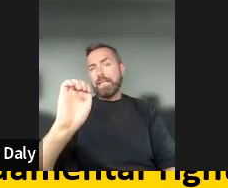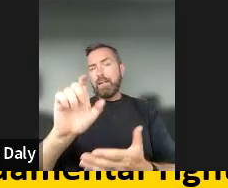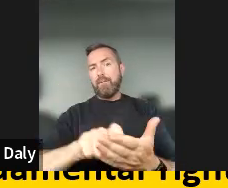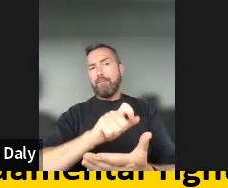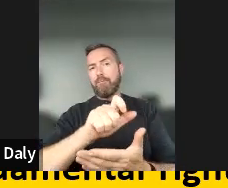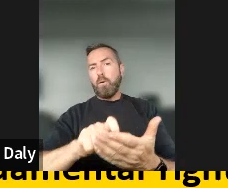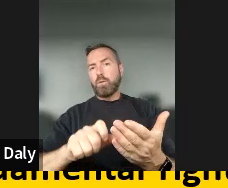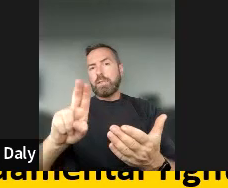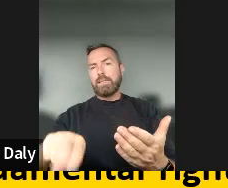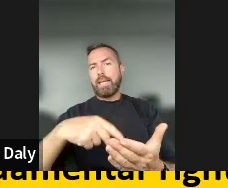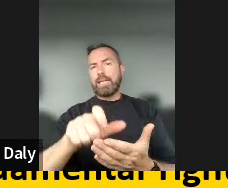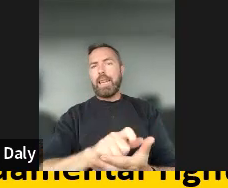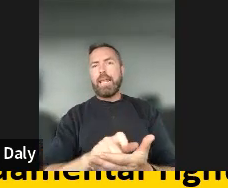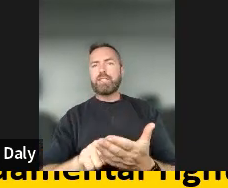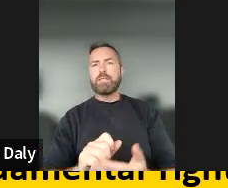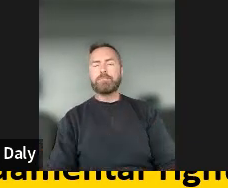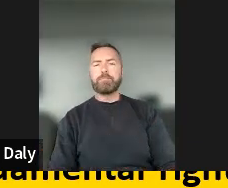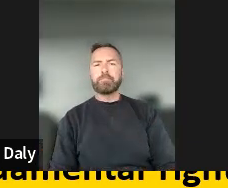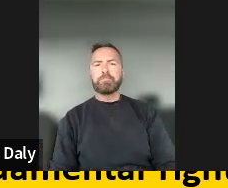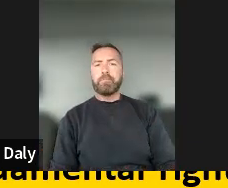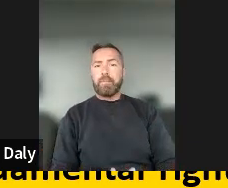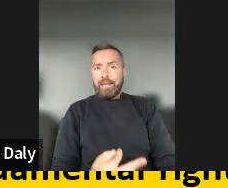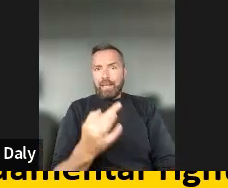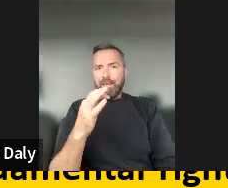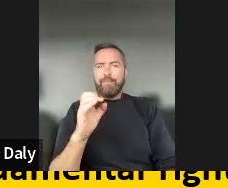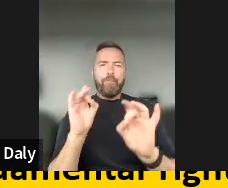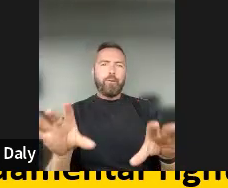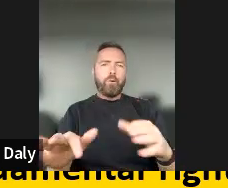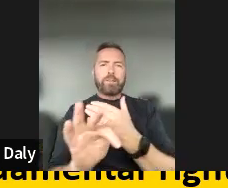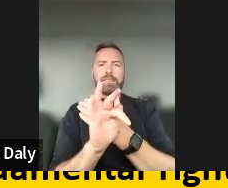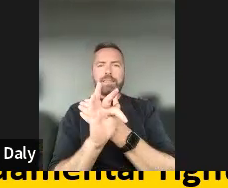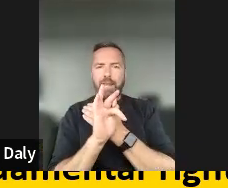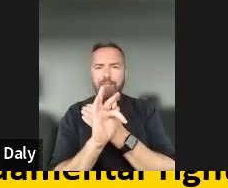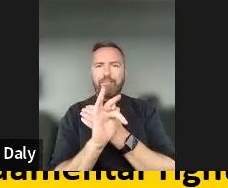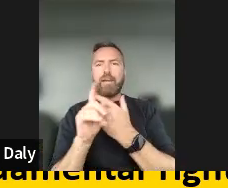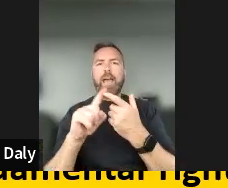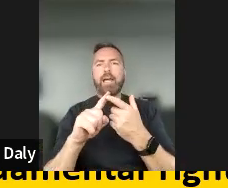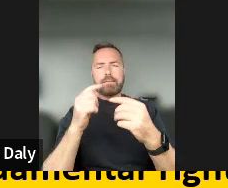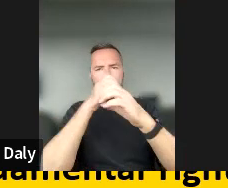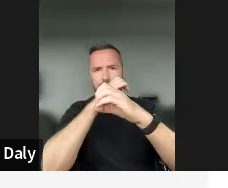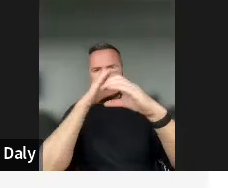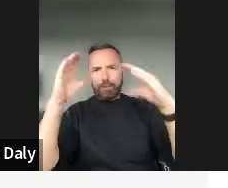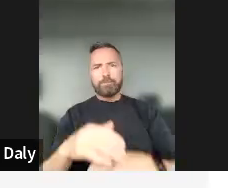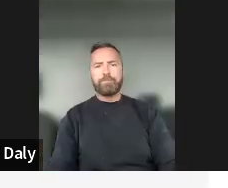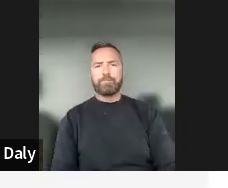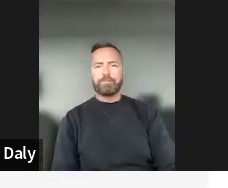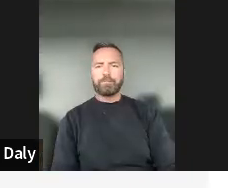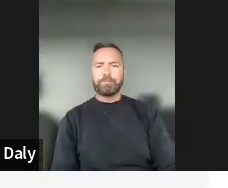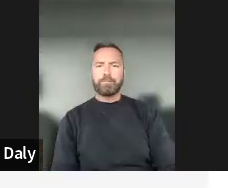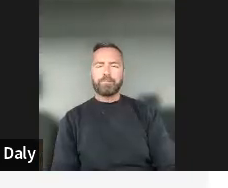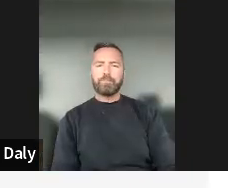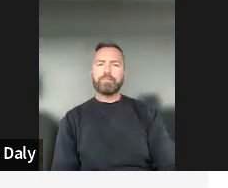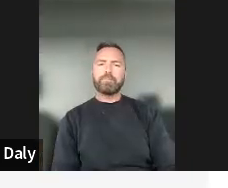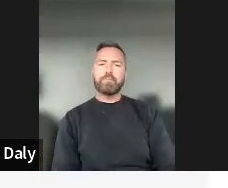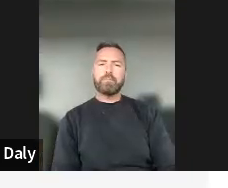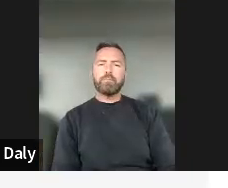provided of course that it is technically secure, efficient, and can guarantee transparency in the process. So that